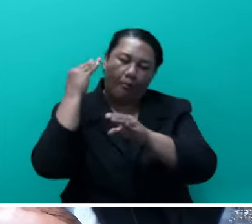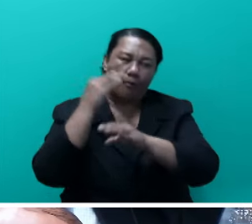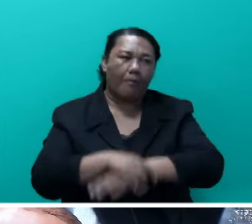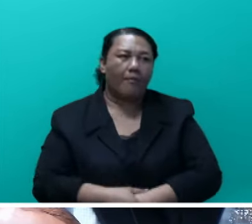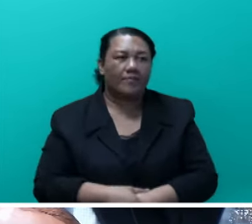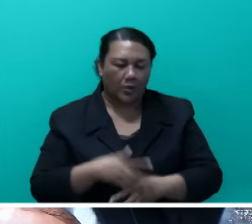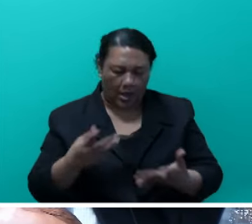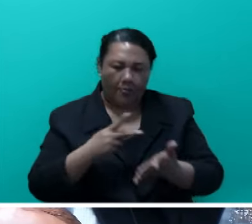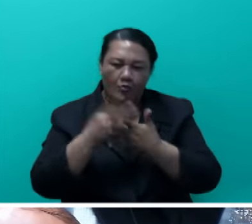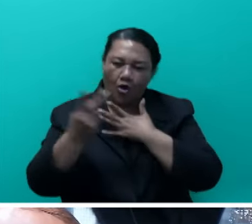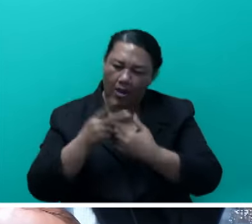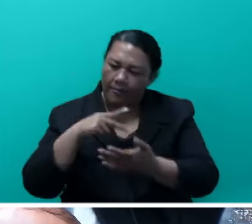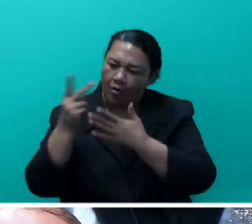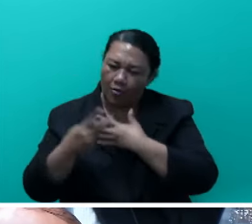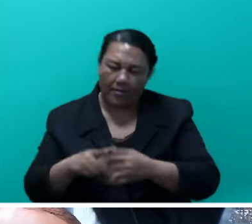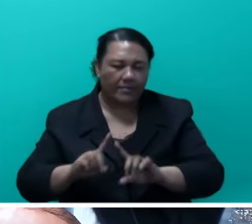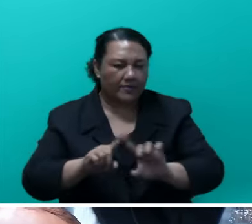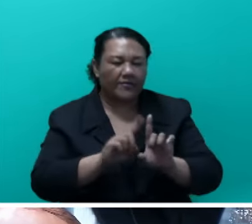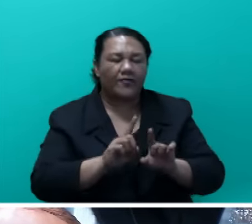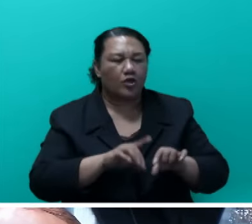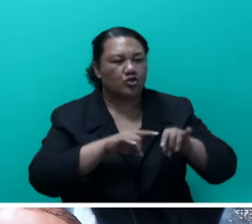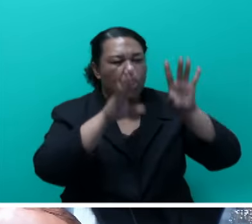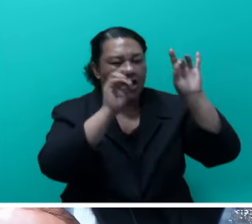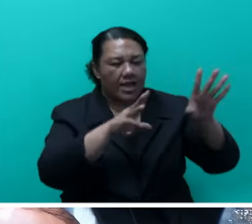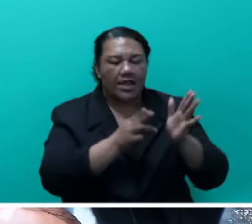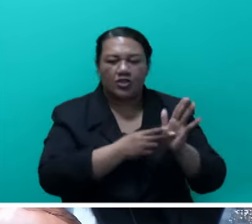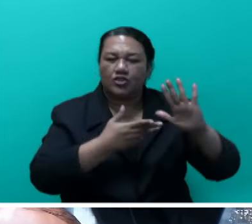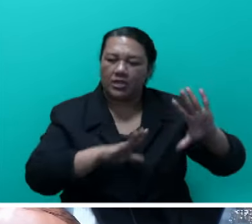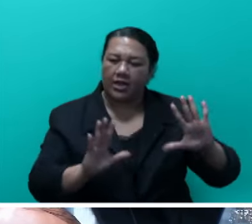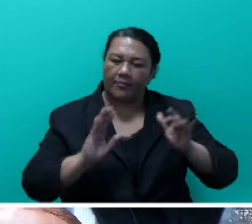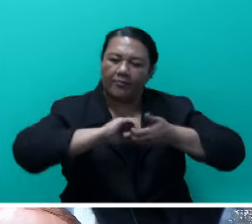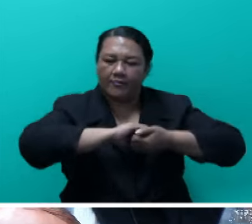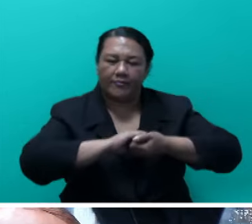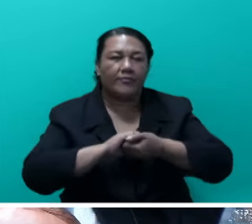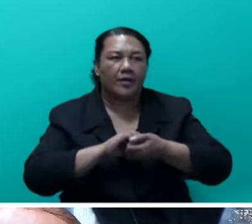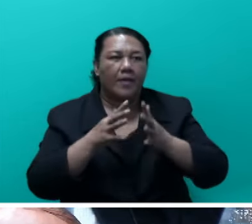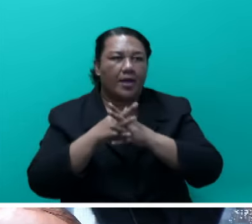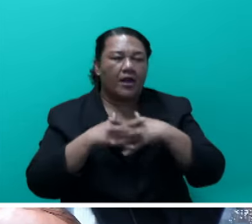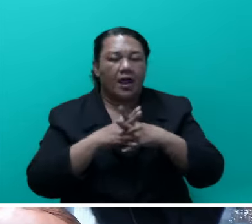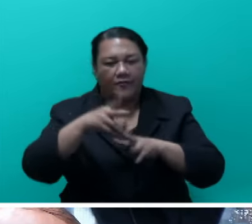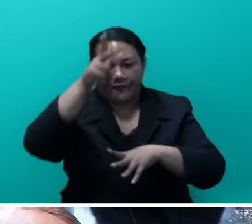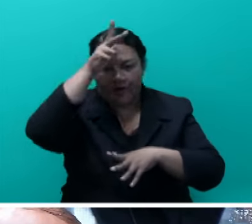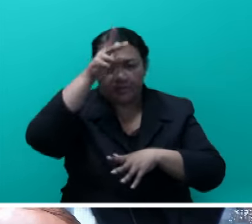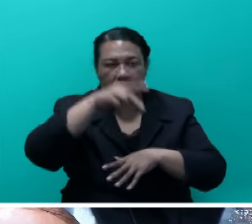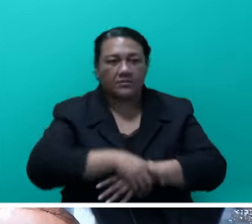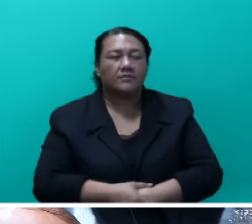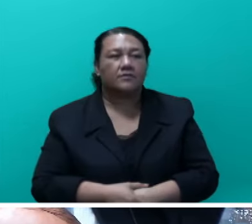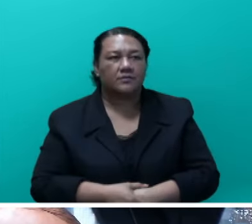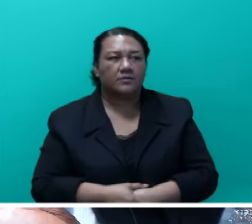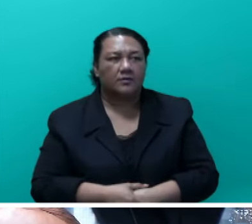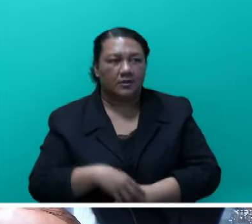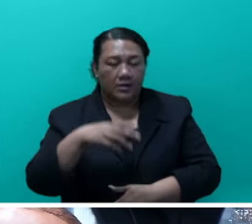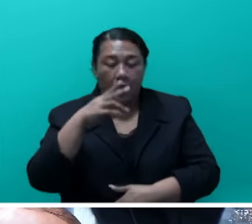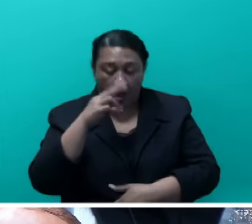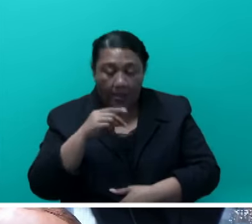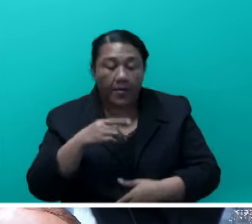is to do our work with our partners, Australia, New Zealand, the Americans, and the French, to be able to hold drugs